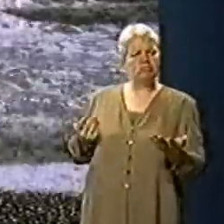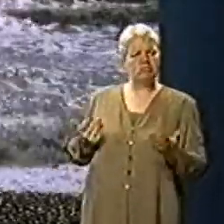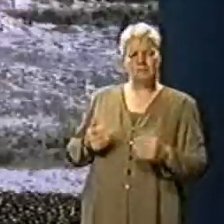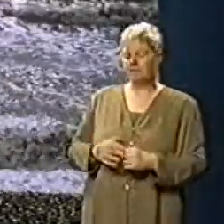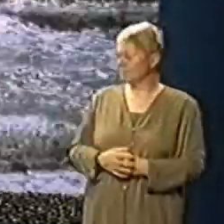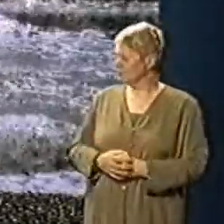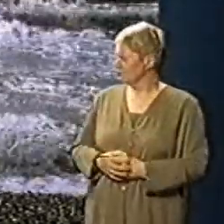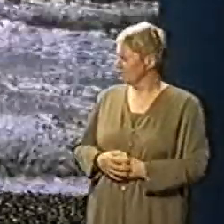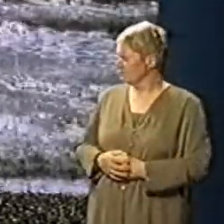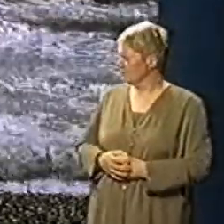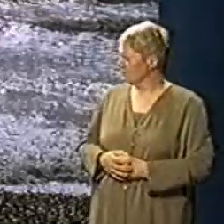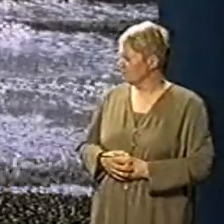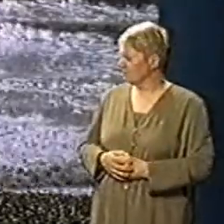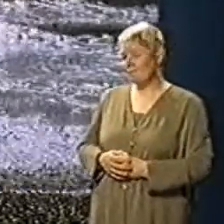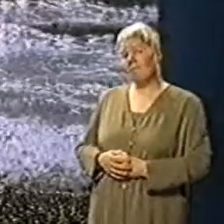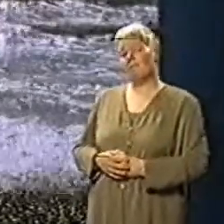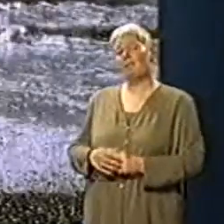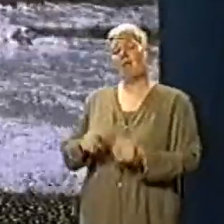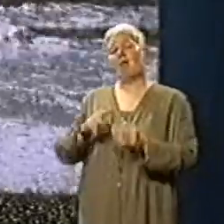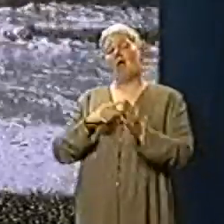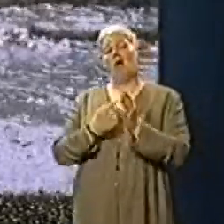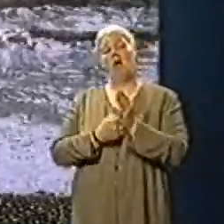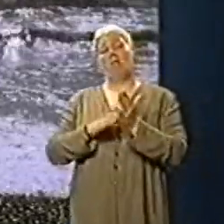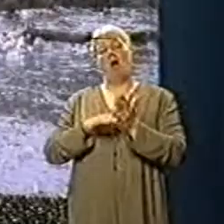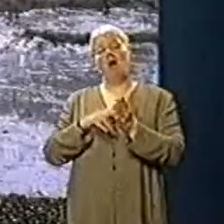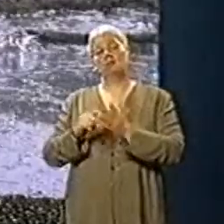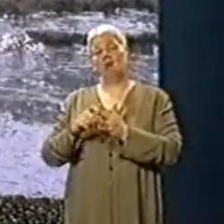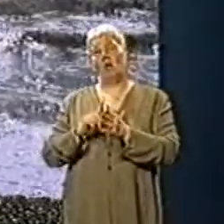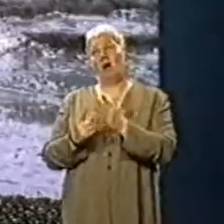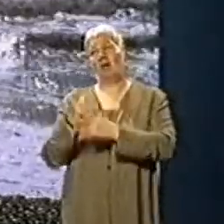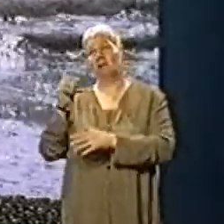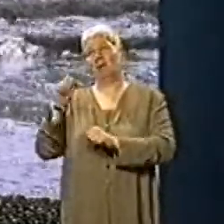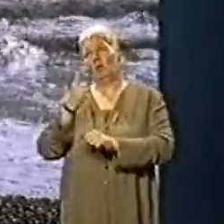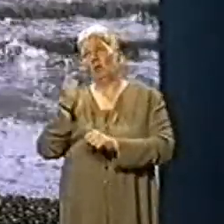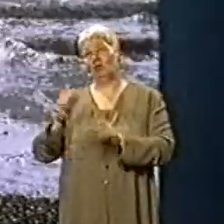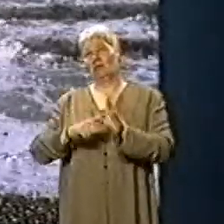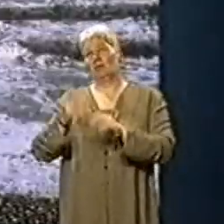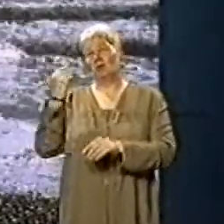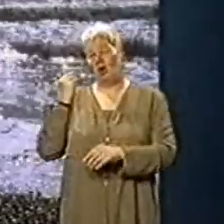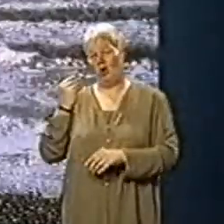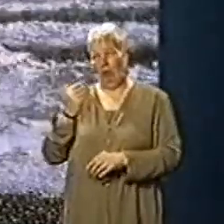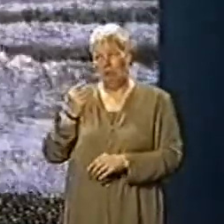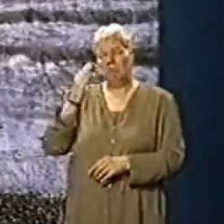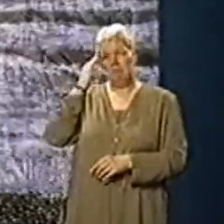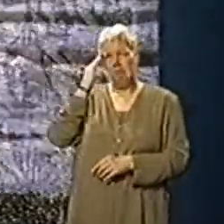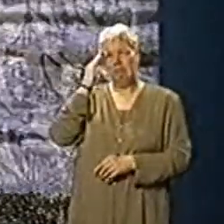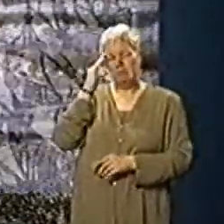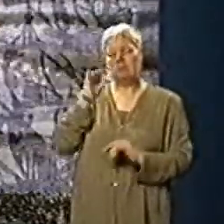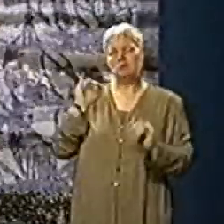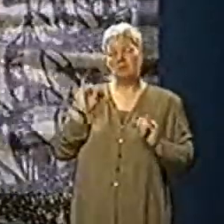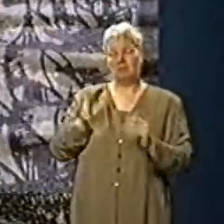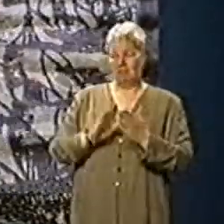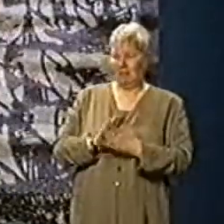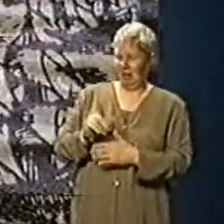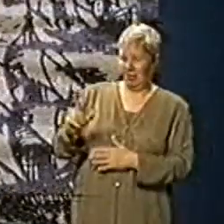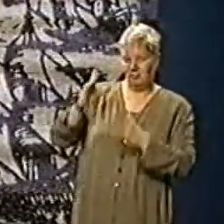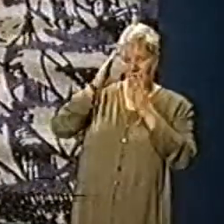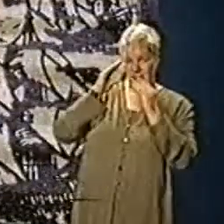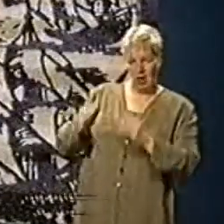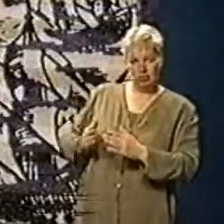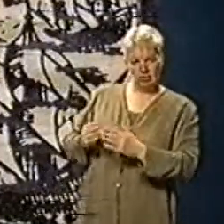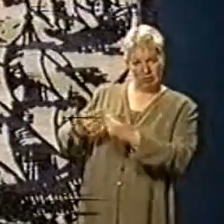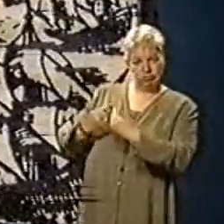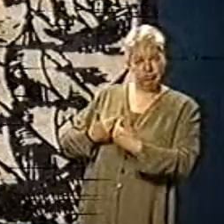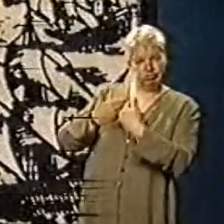The fate of the Armada was a sobering thought, so his Dutch invasion force made the Spanish one seem puny.